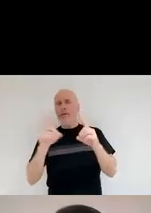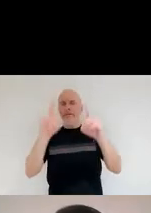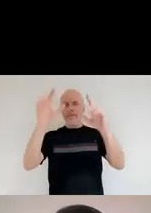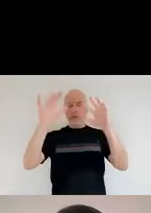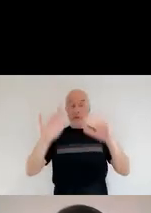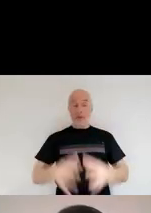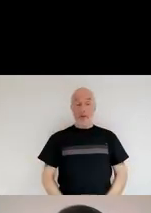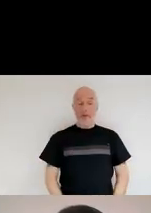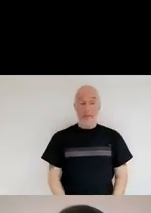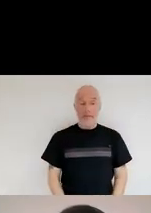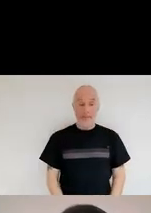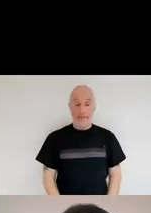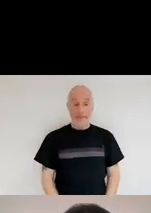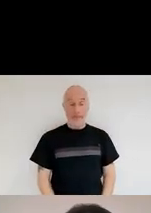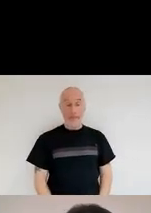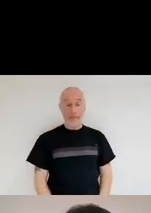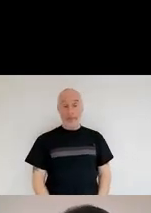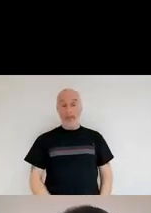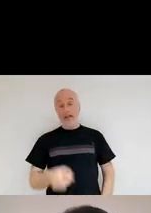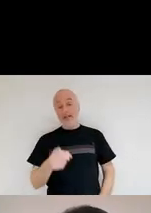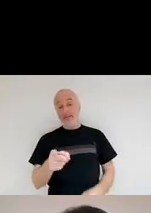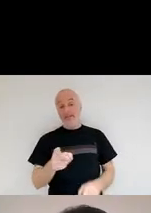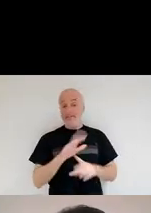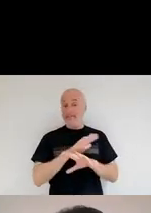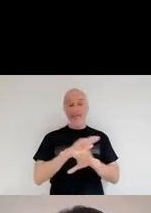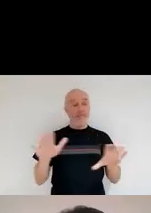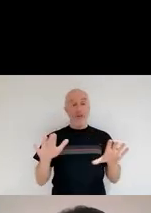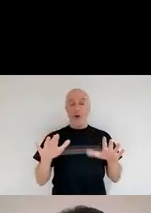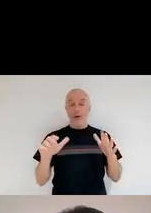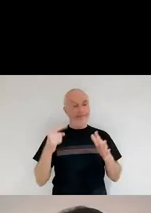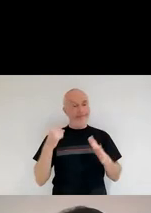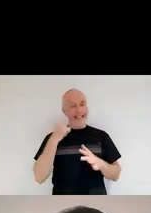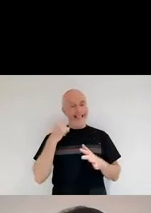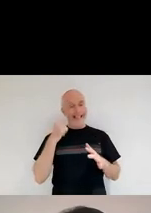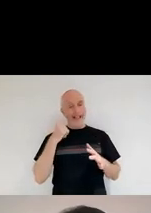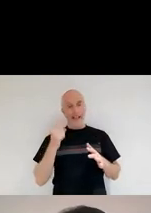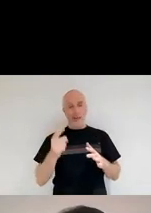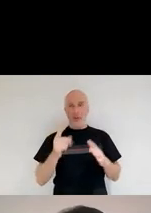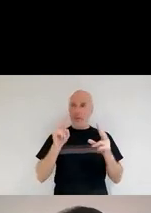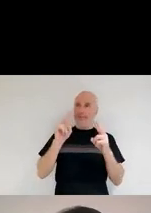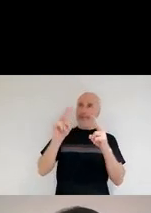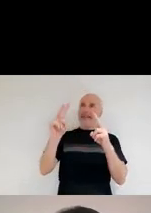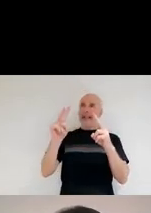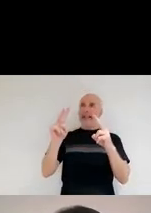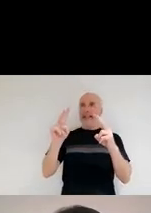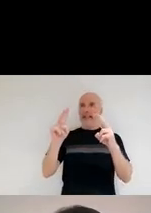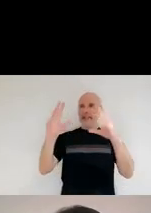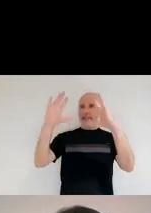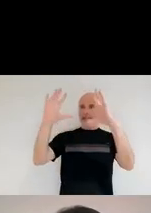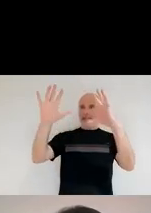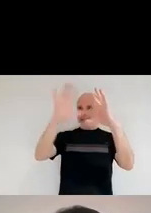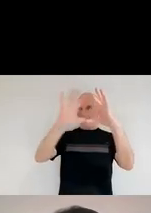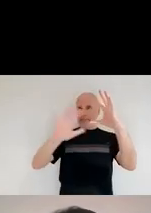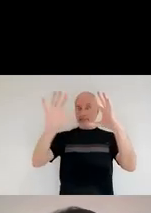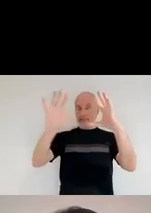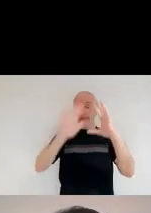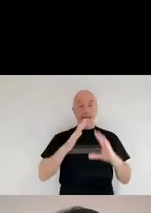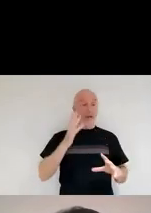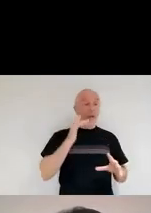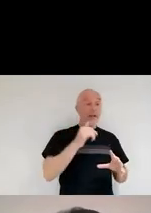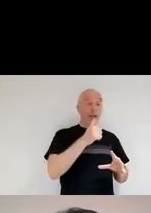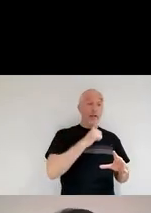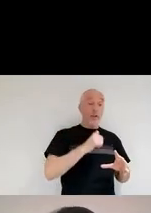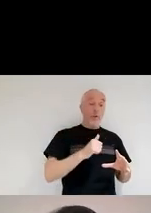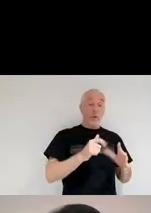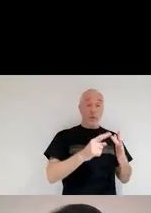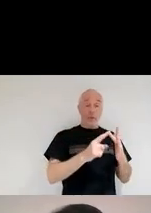task to actually see those things. And when it comes to infrared and looking at dust, this is complicated,